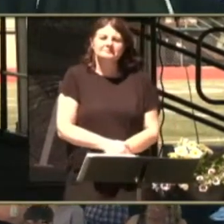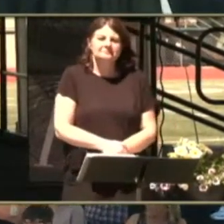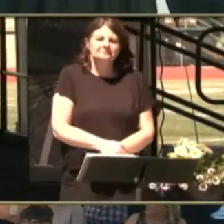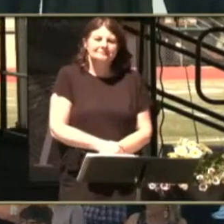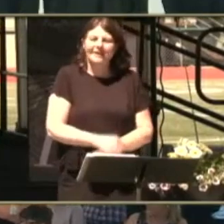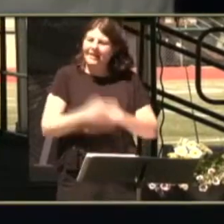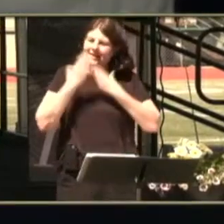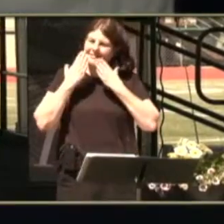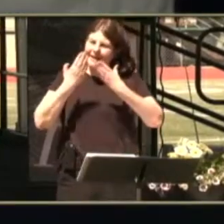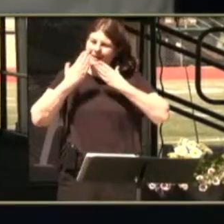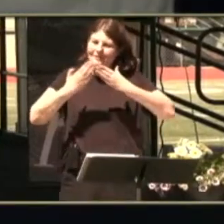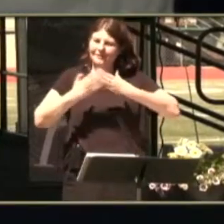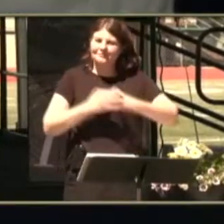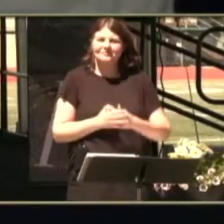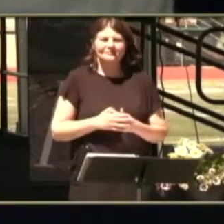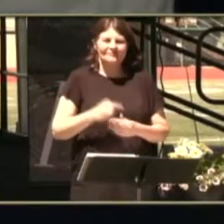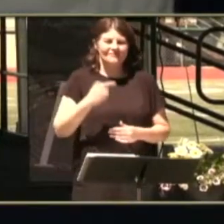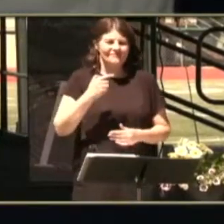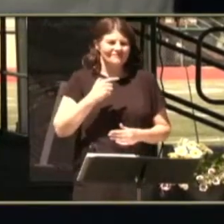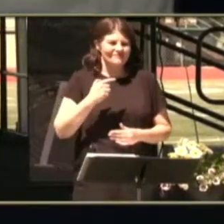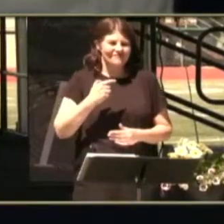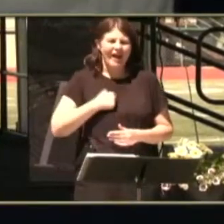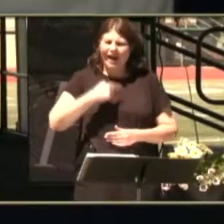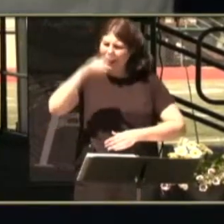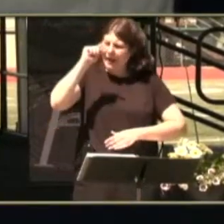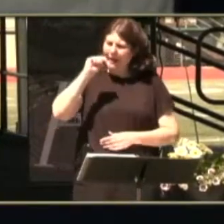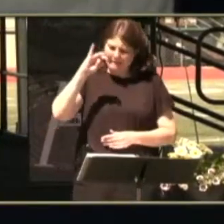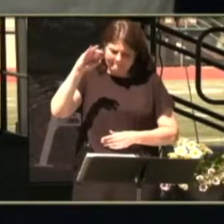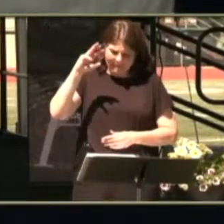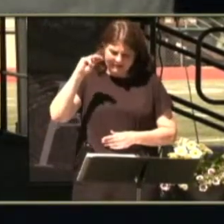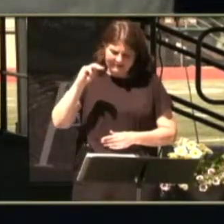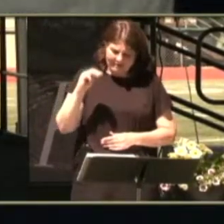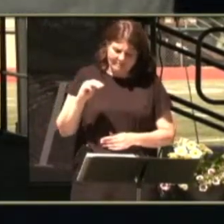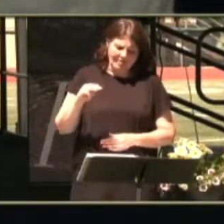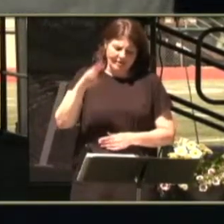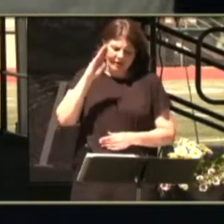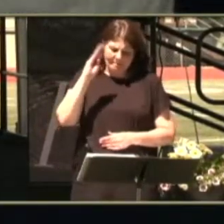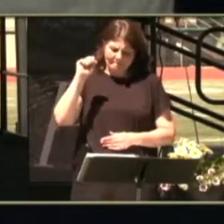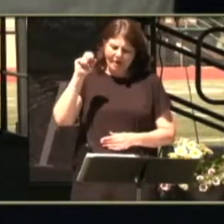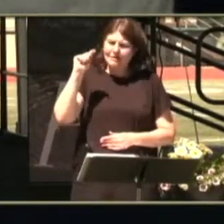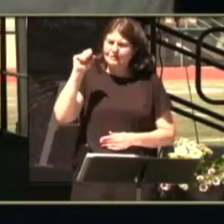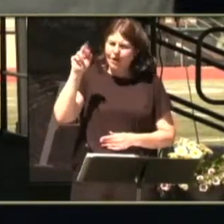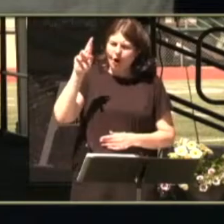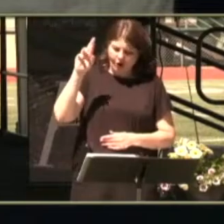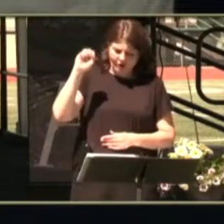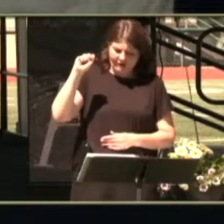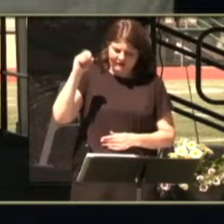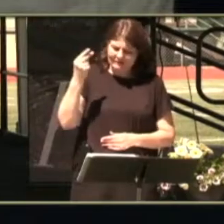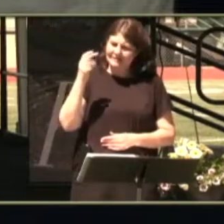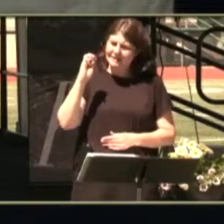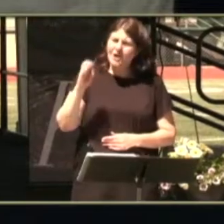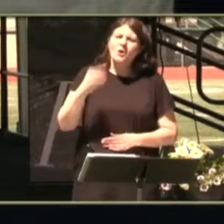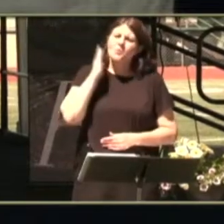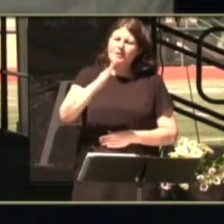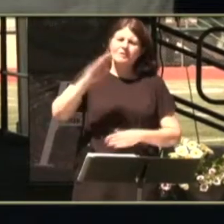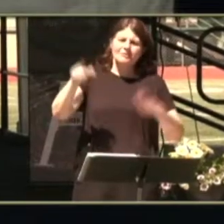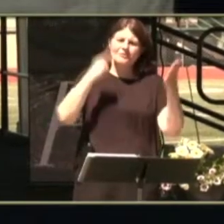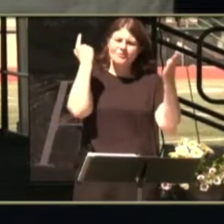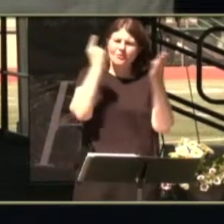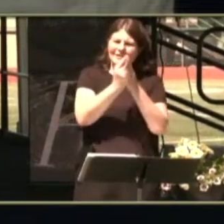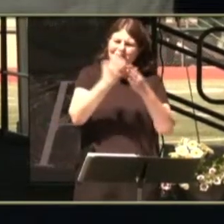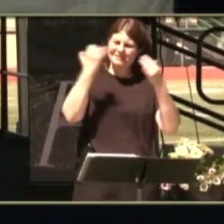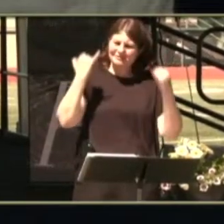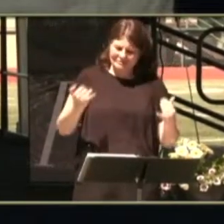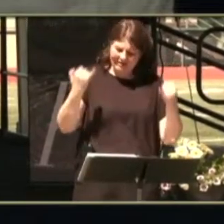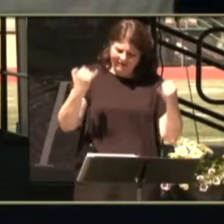Thank you, everyone. I am Timothy Batarce. I will be graduating from Archway Academy today.